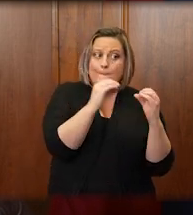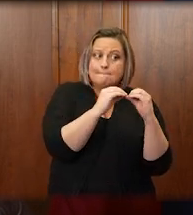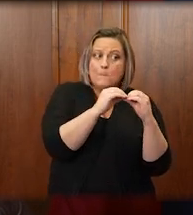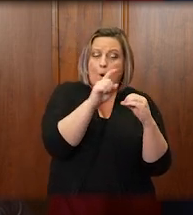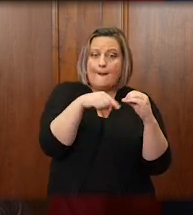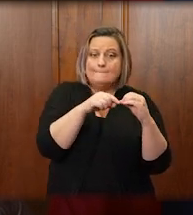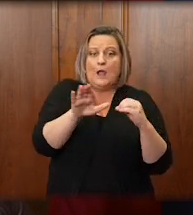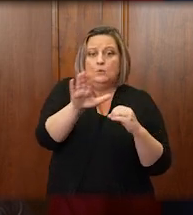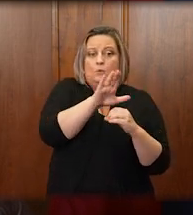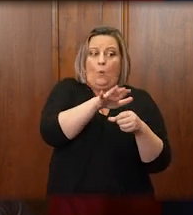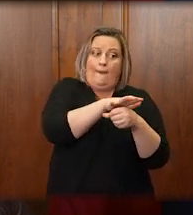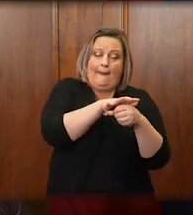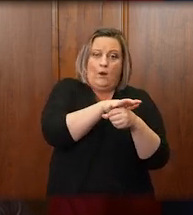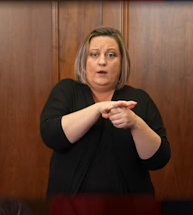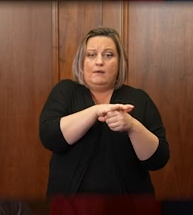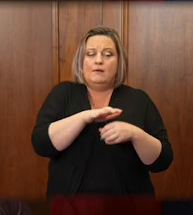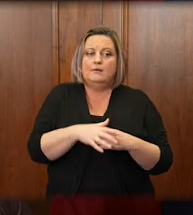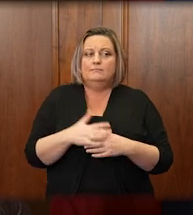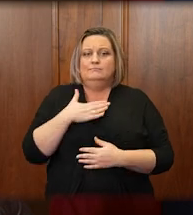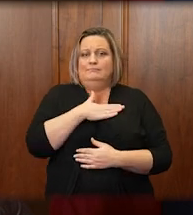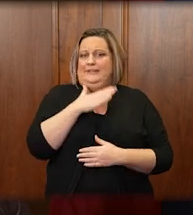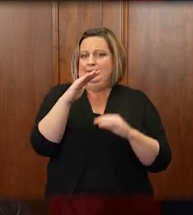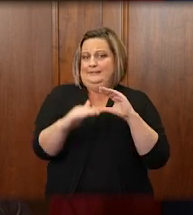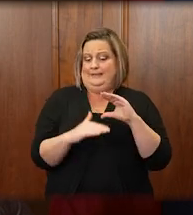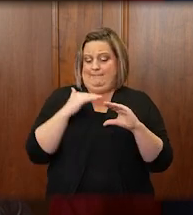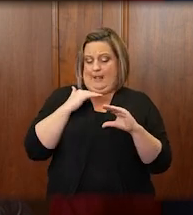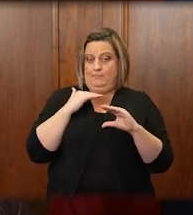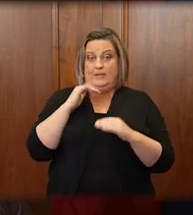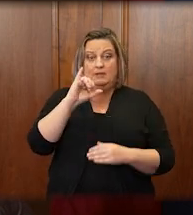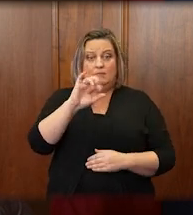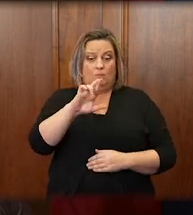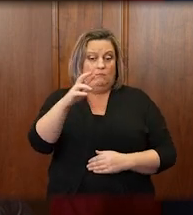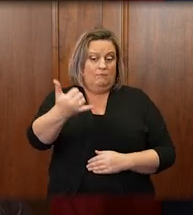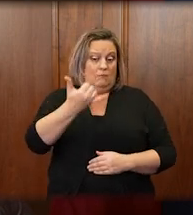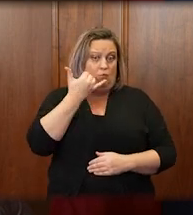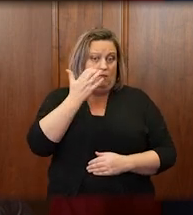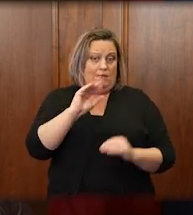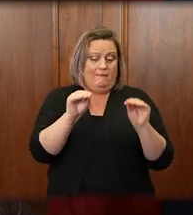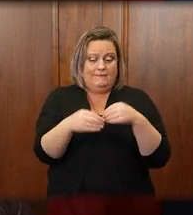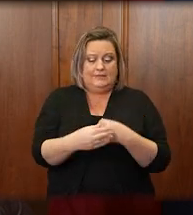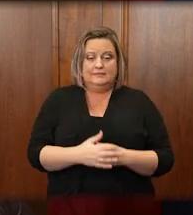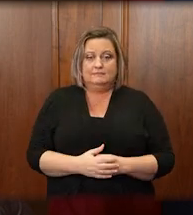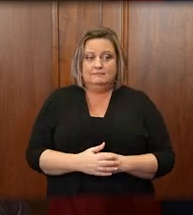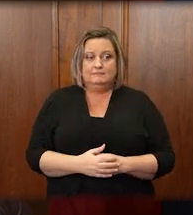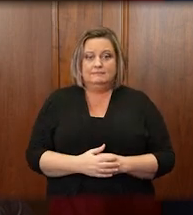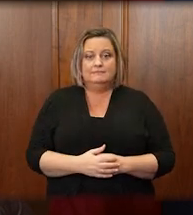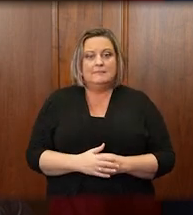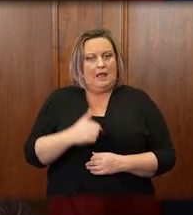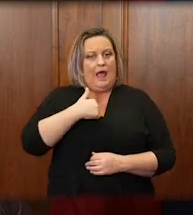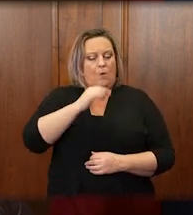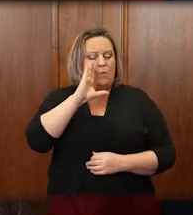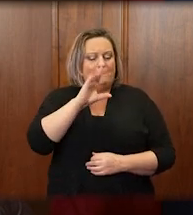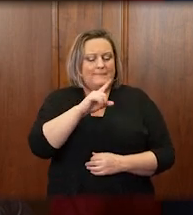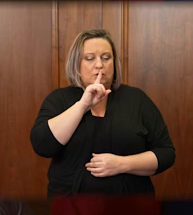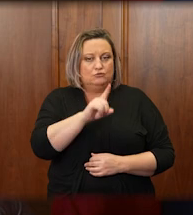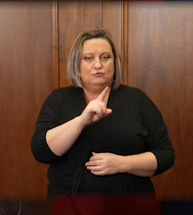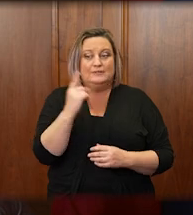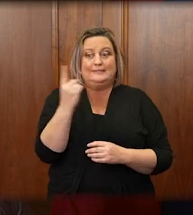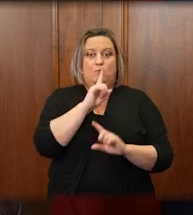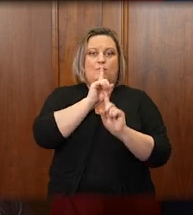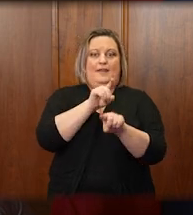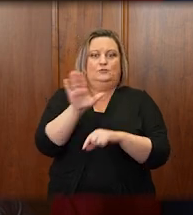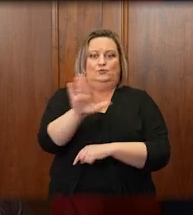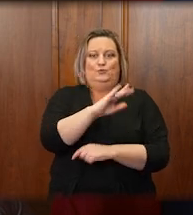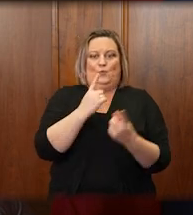you're interested in, please feel free to email me or call my office, and I will make sure someone who knows the answer to your